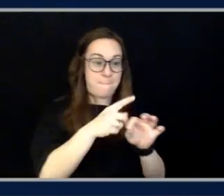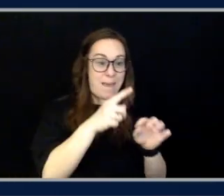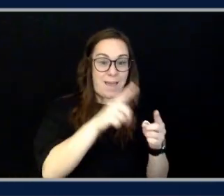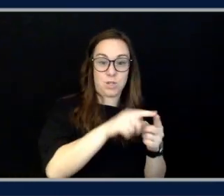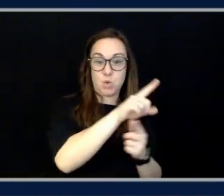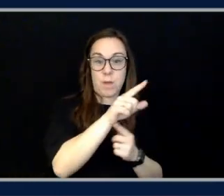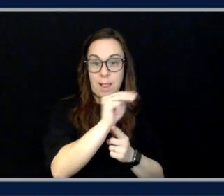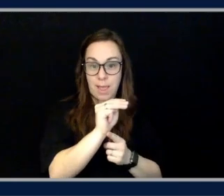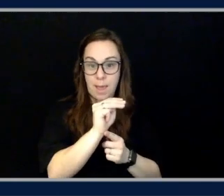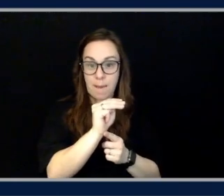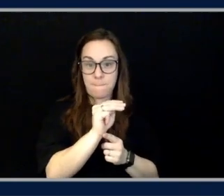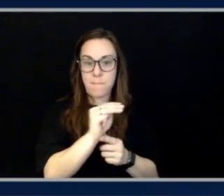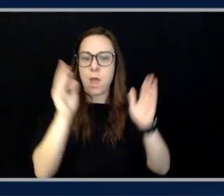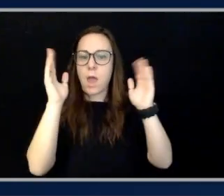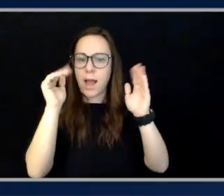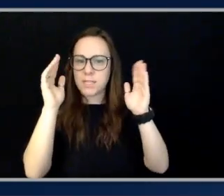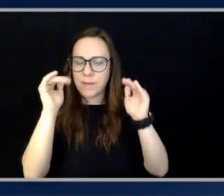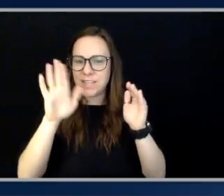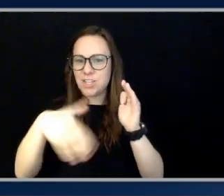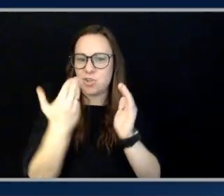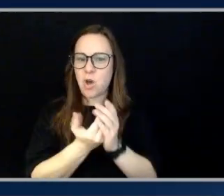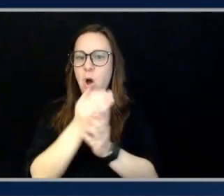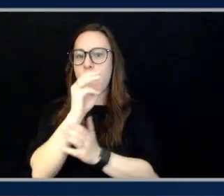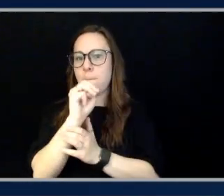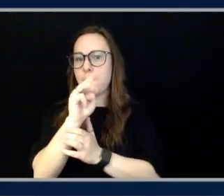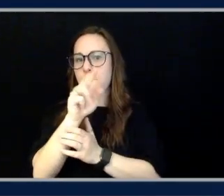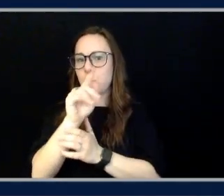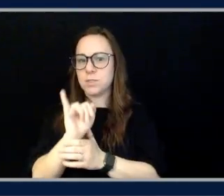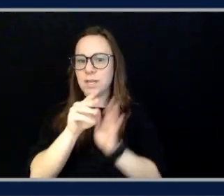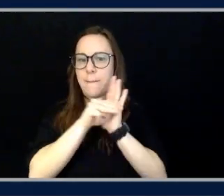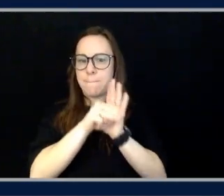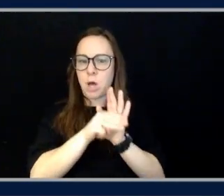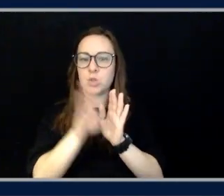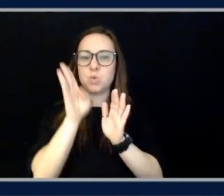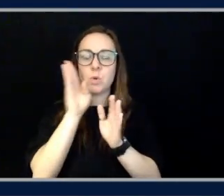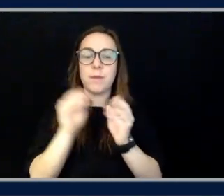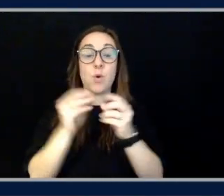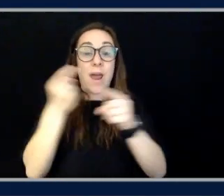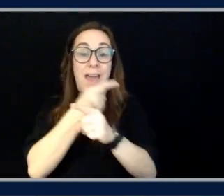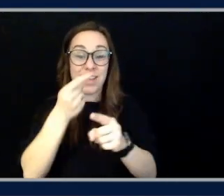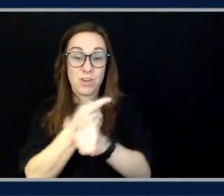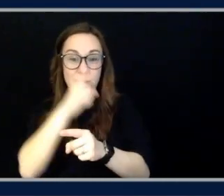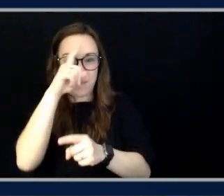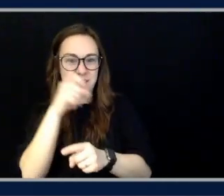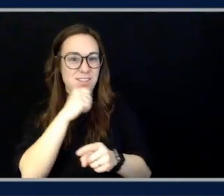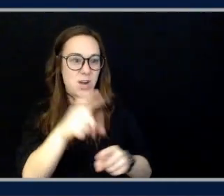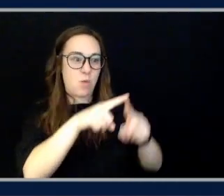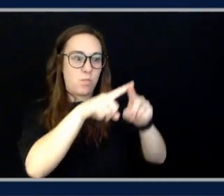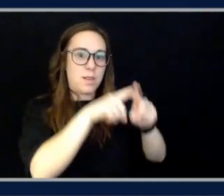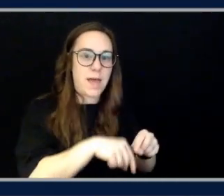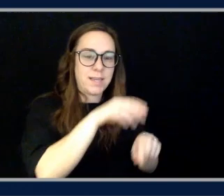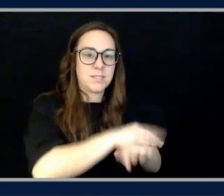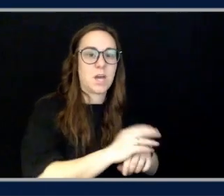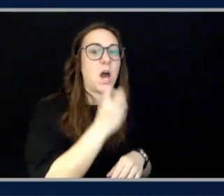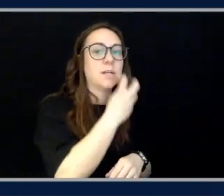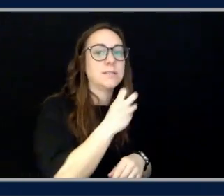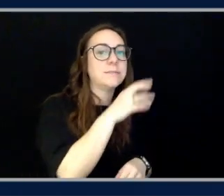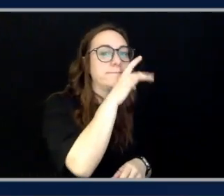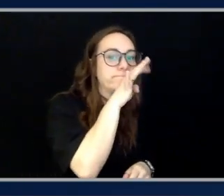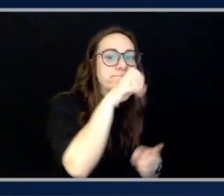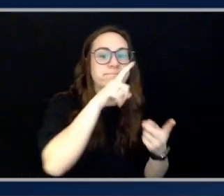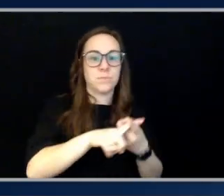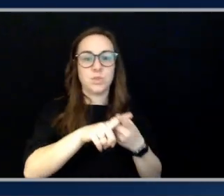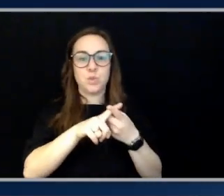models will be more accurate than this because they do not rely on the accuracy of speech to text services? It's a really, really good